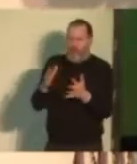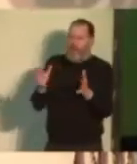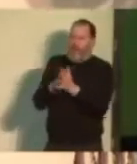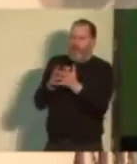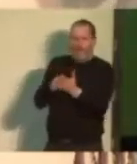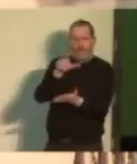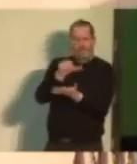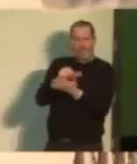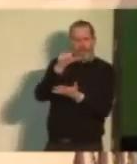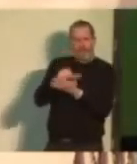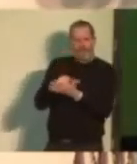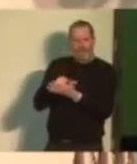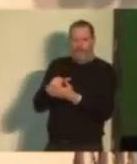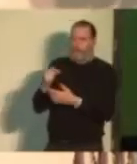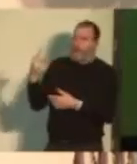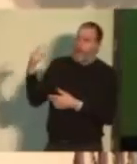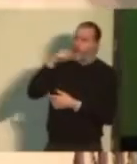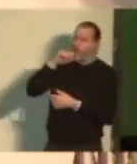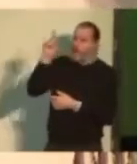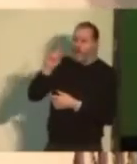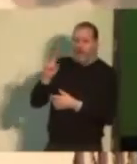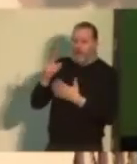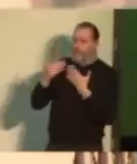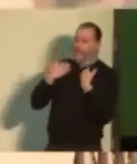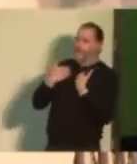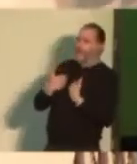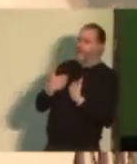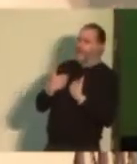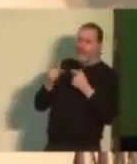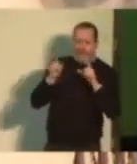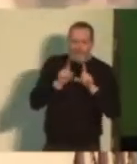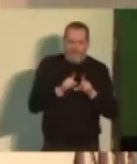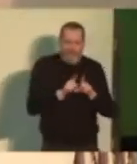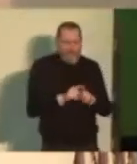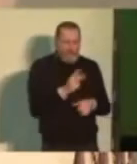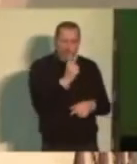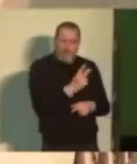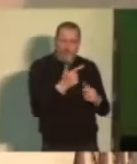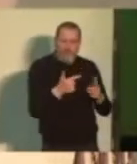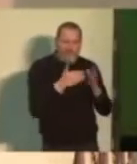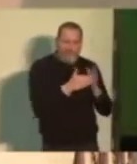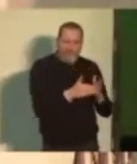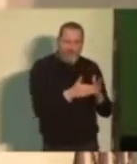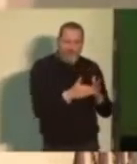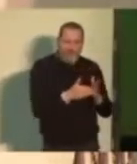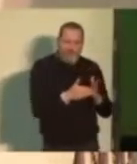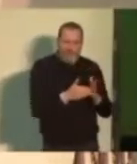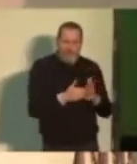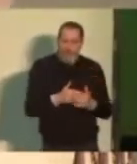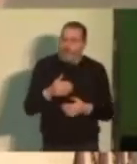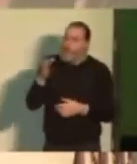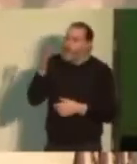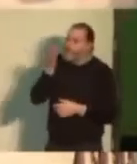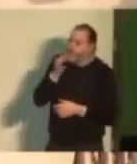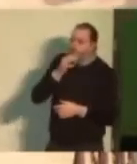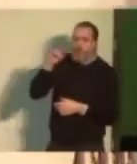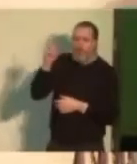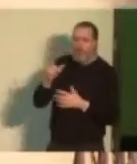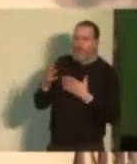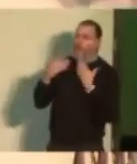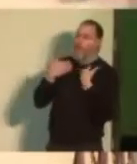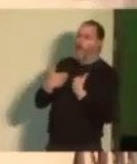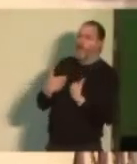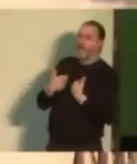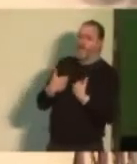perspective that it makes any sense at all that so few have so much and so many